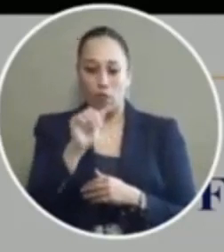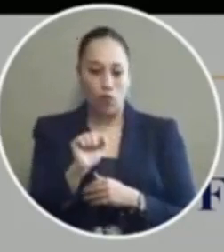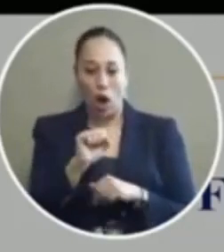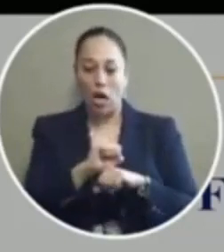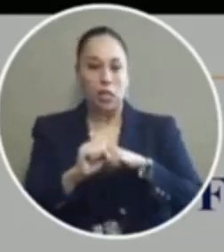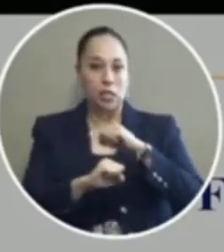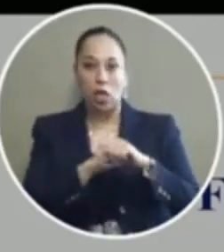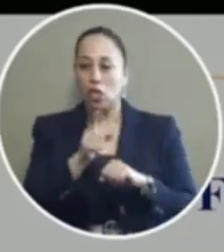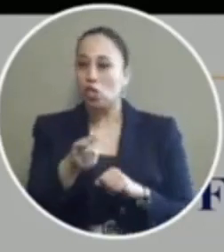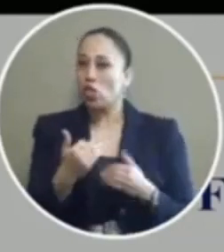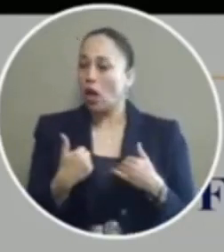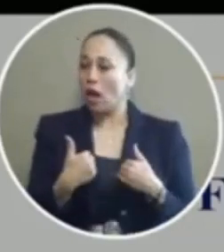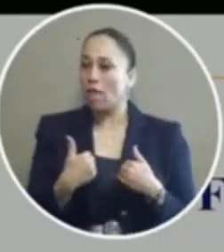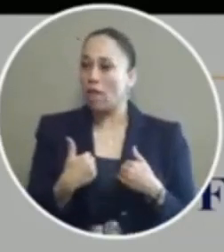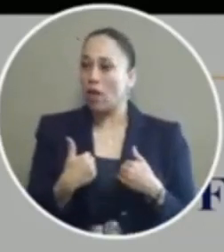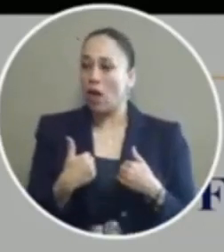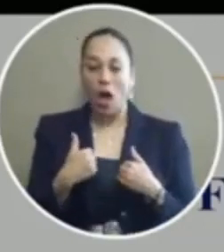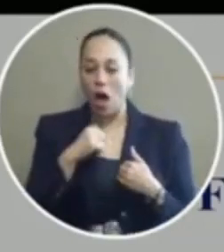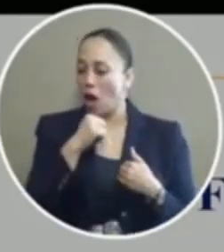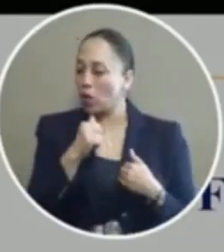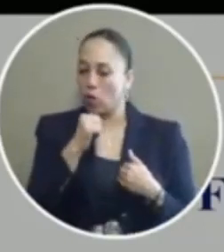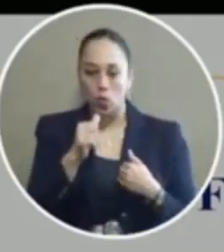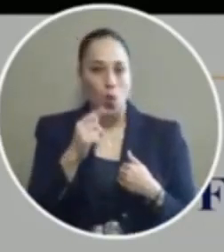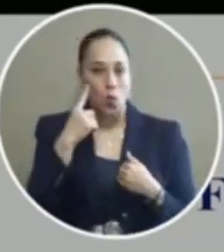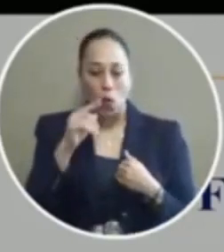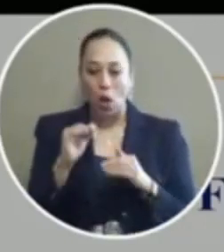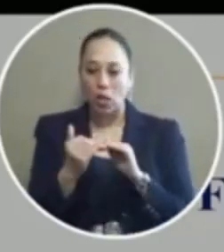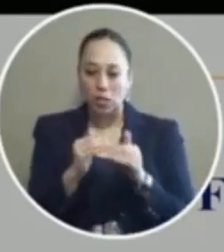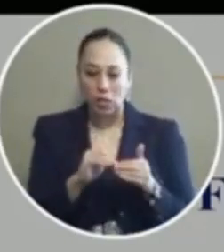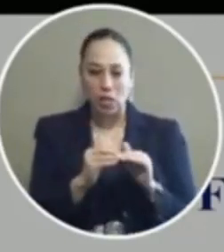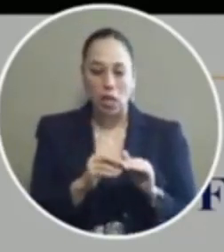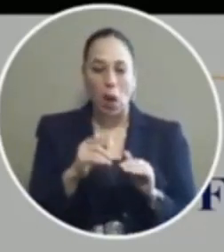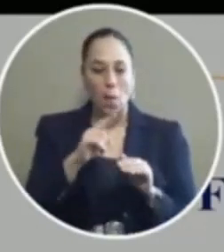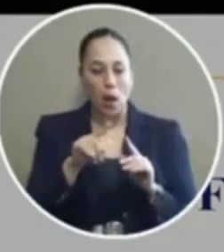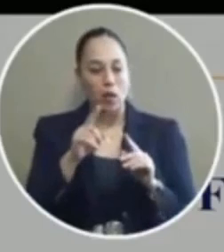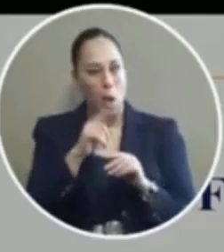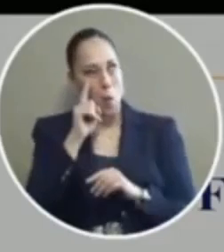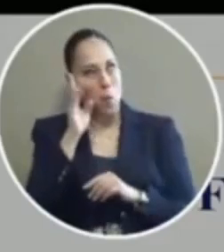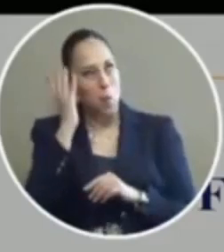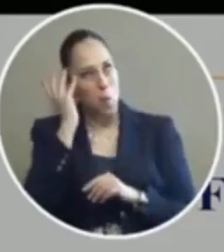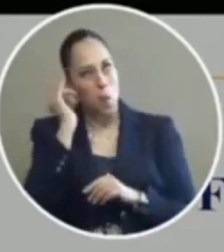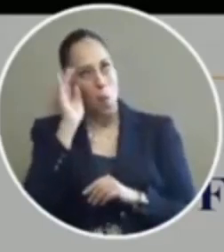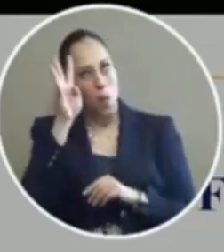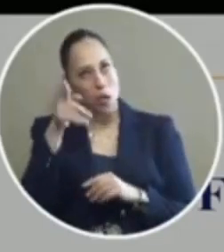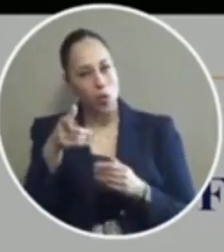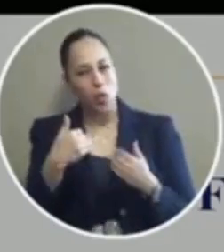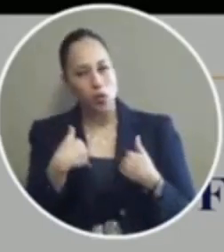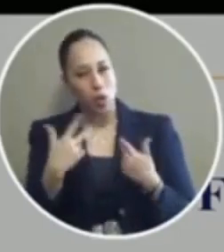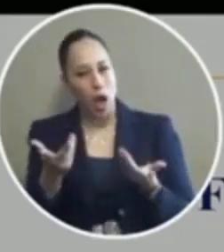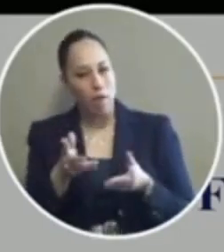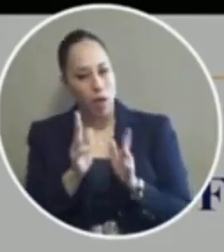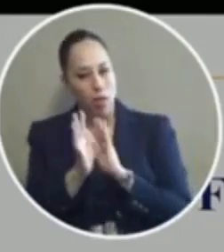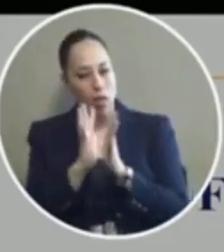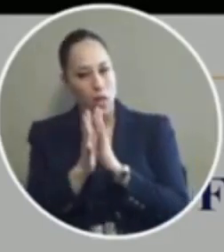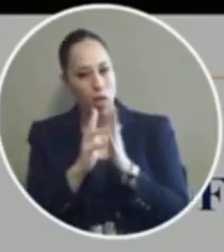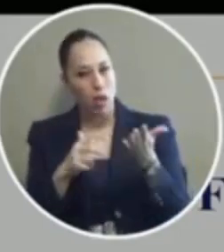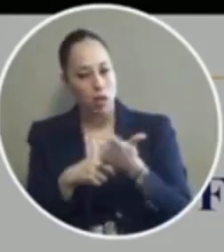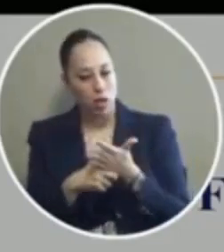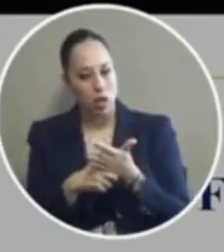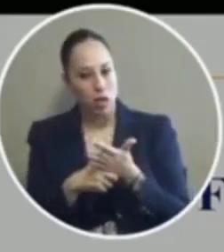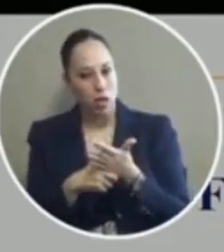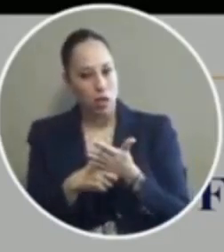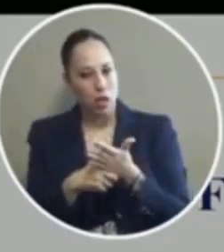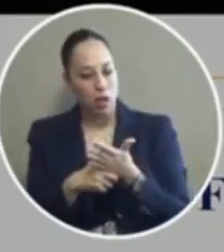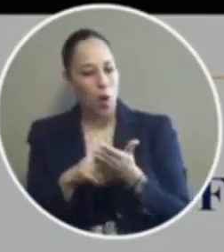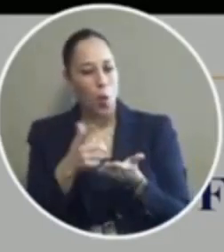have to get is and I don't do this for the city but just imagine what happens when you get a traffic ticket when you get a traffic ticket